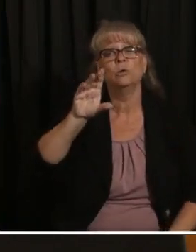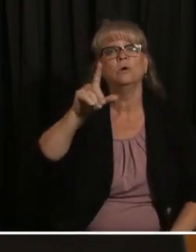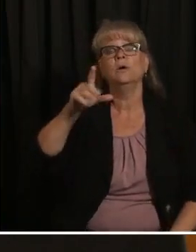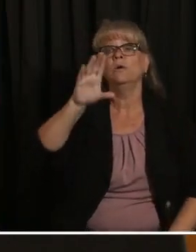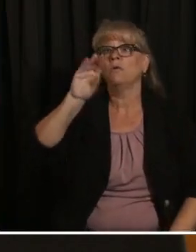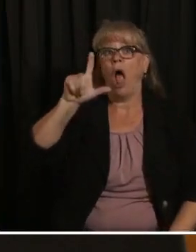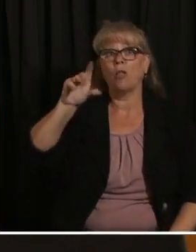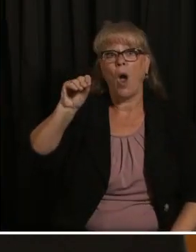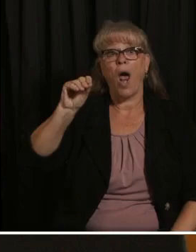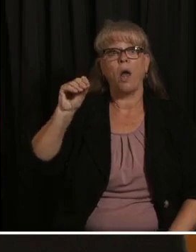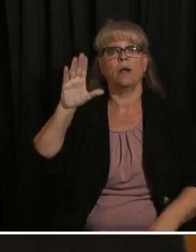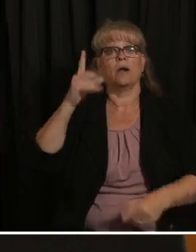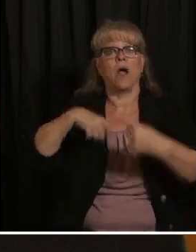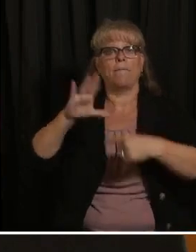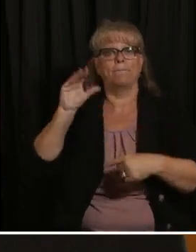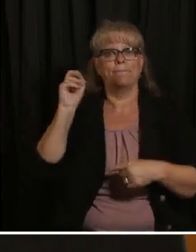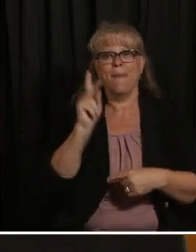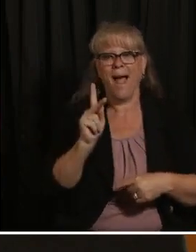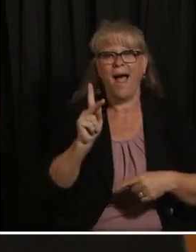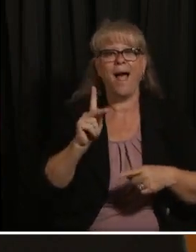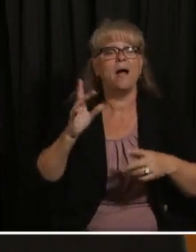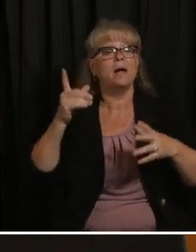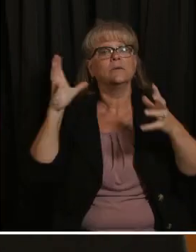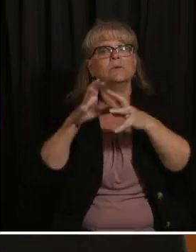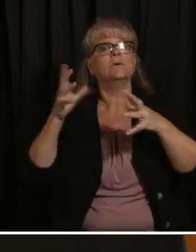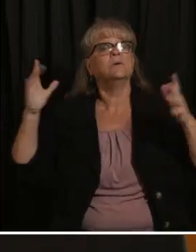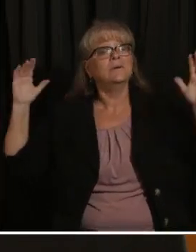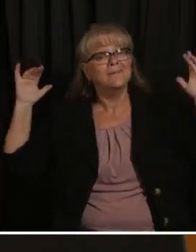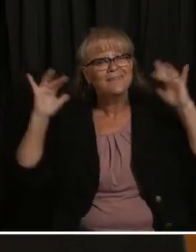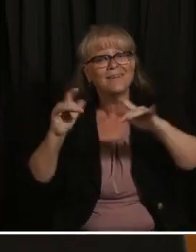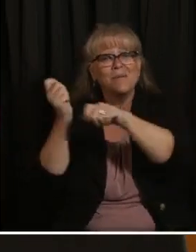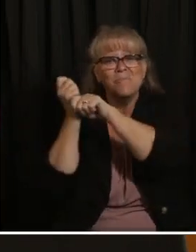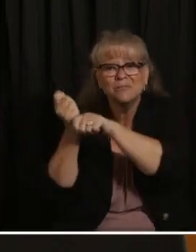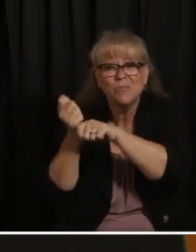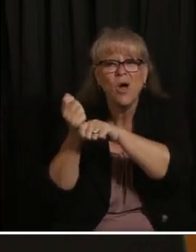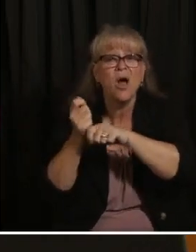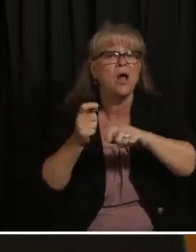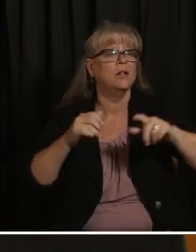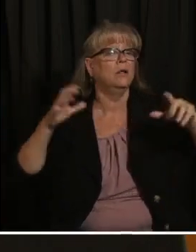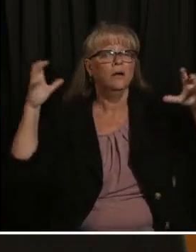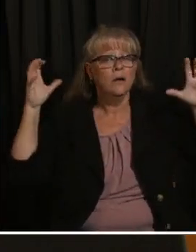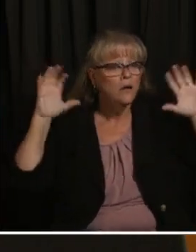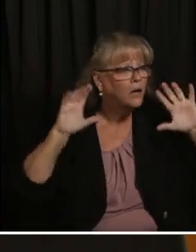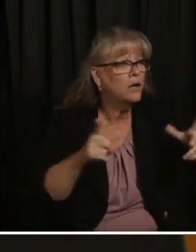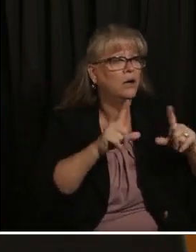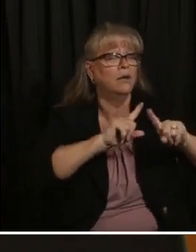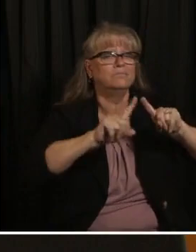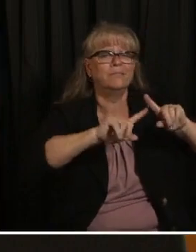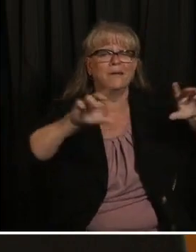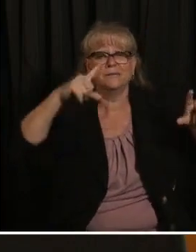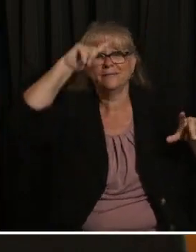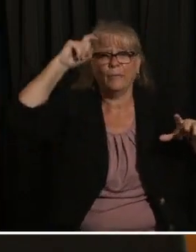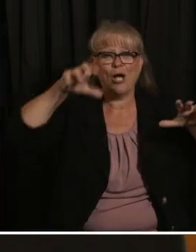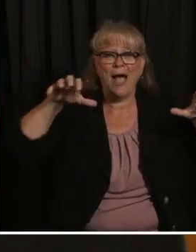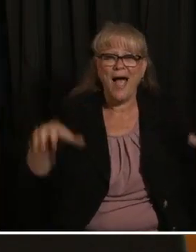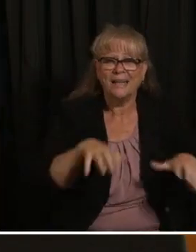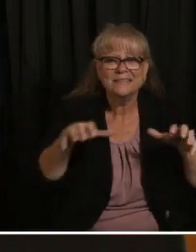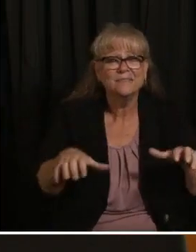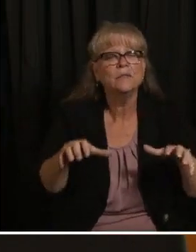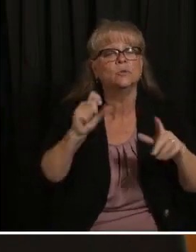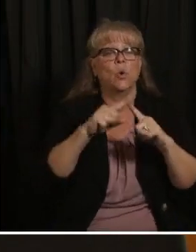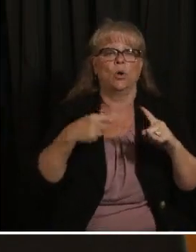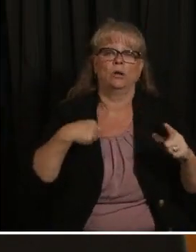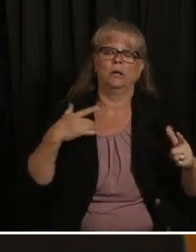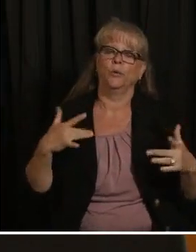Juneteenth festivities this weekend this is really an exciting week everybody age 12 and up can get vaccinated we're